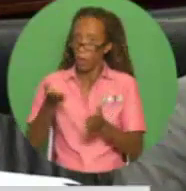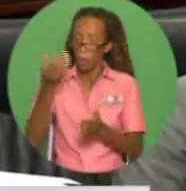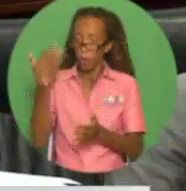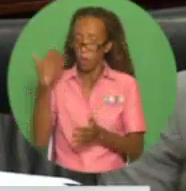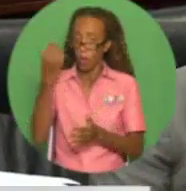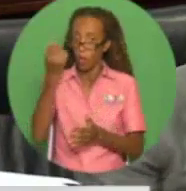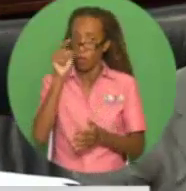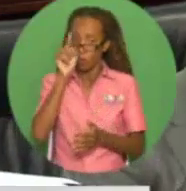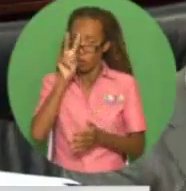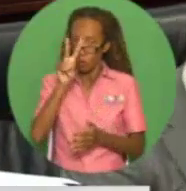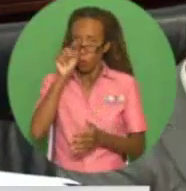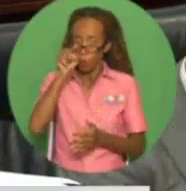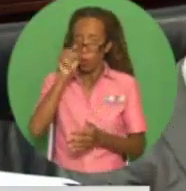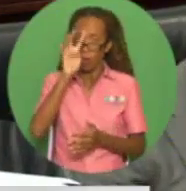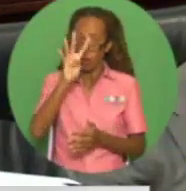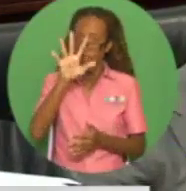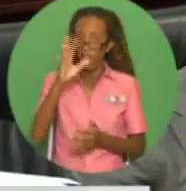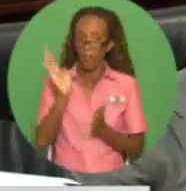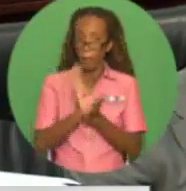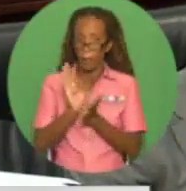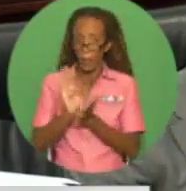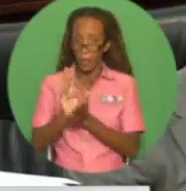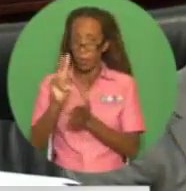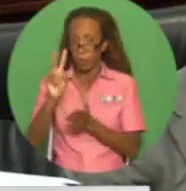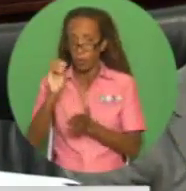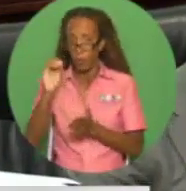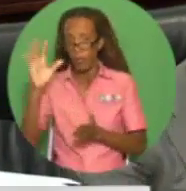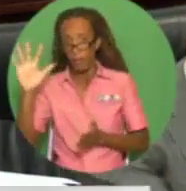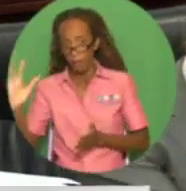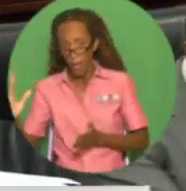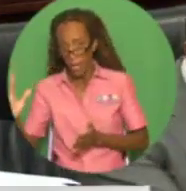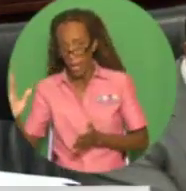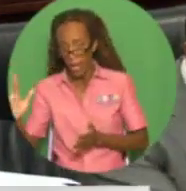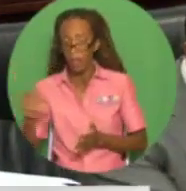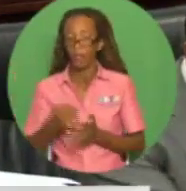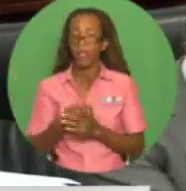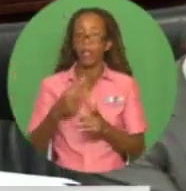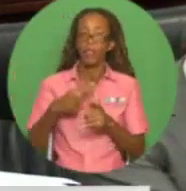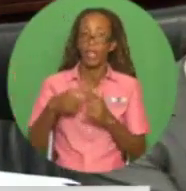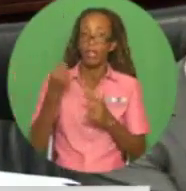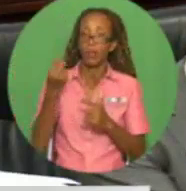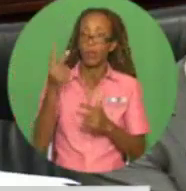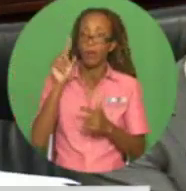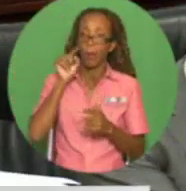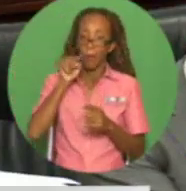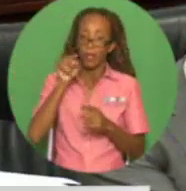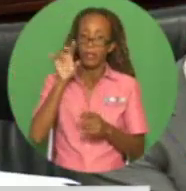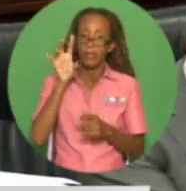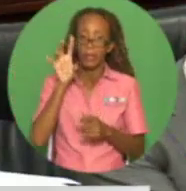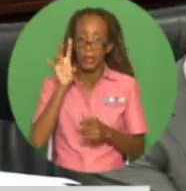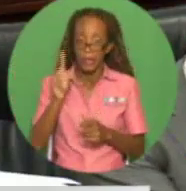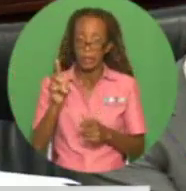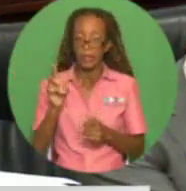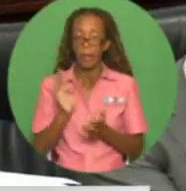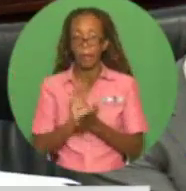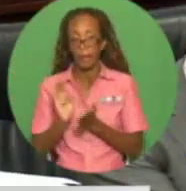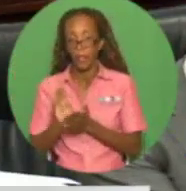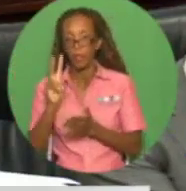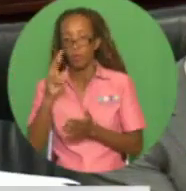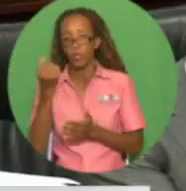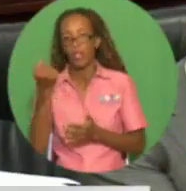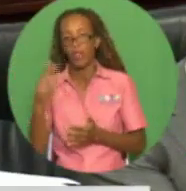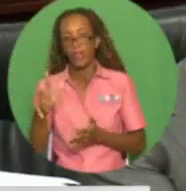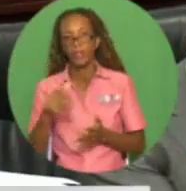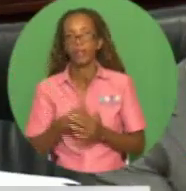billion in 2005 to $12.6 billion, when it was completed in 2013. The cost of the